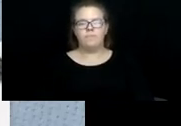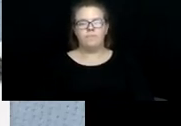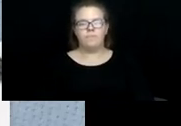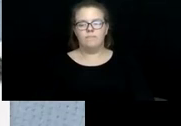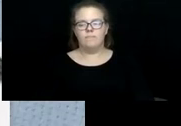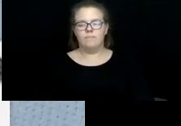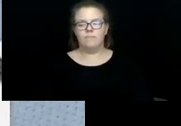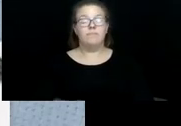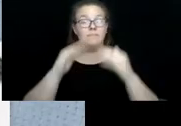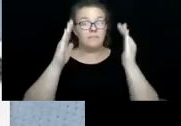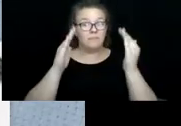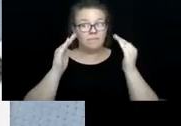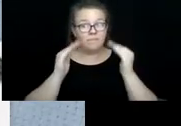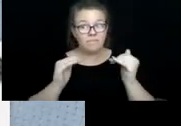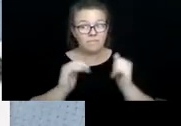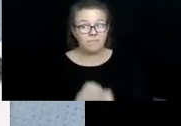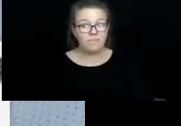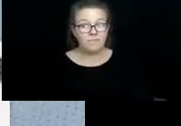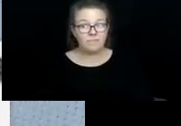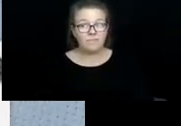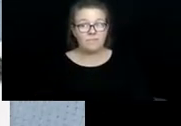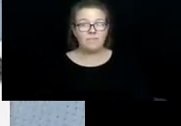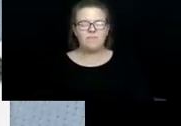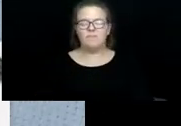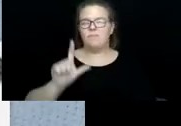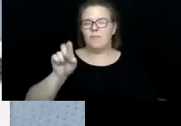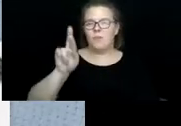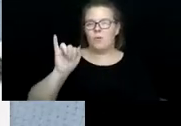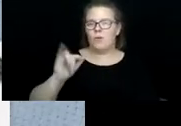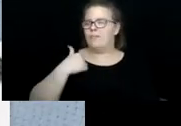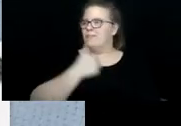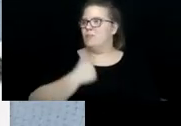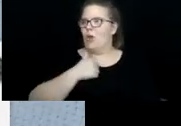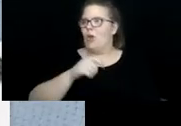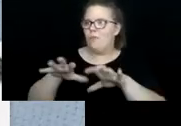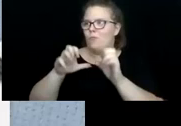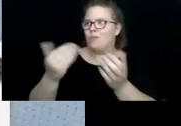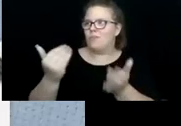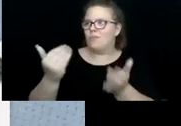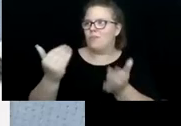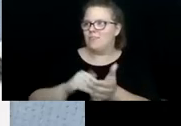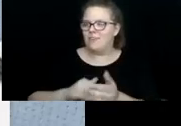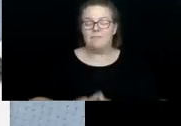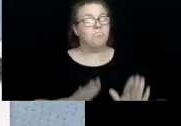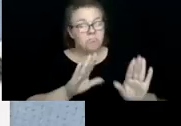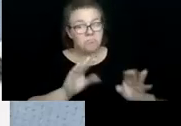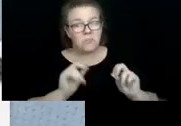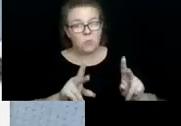And next slide, please. Sorry, Joanna, it happened again. All right. All right.